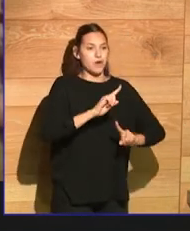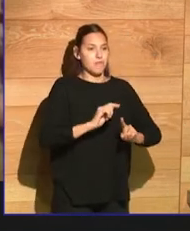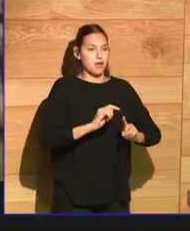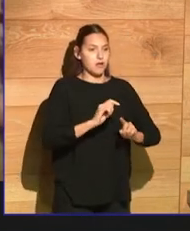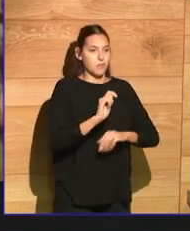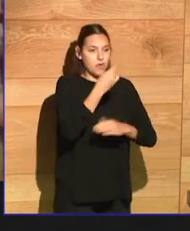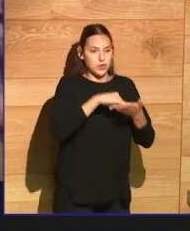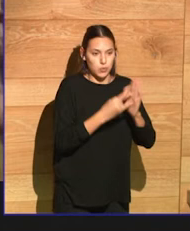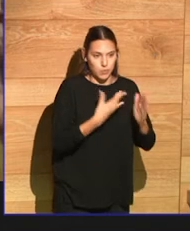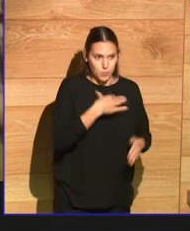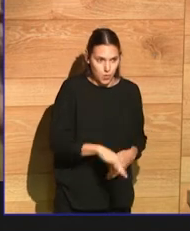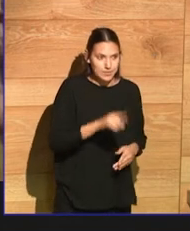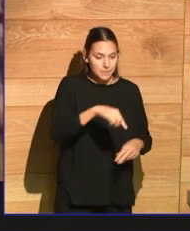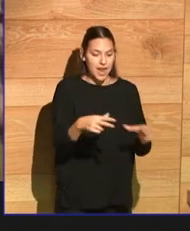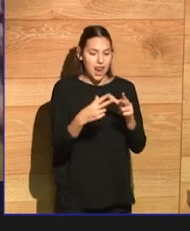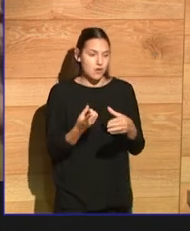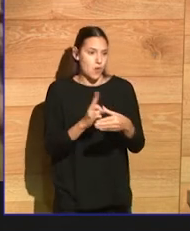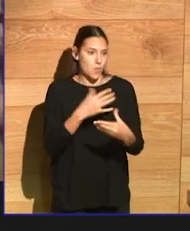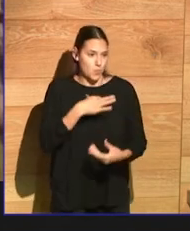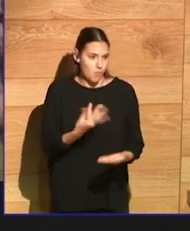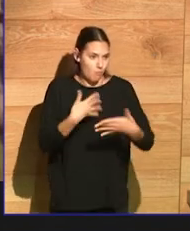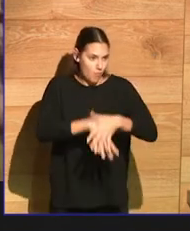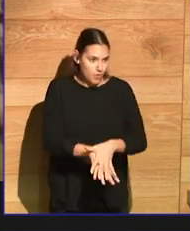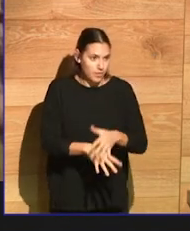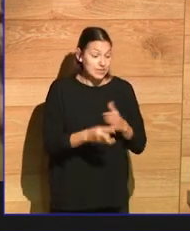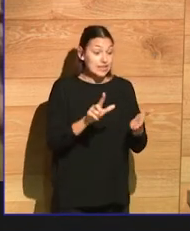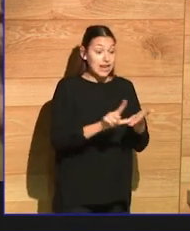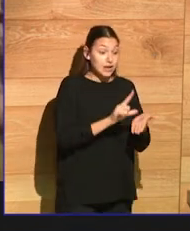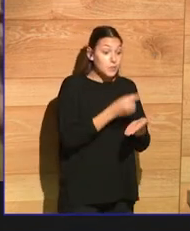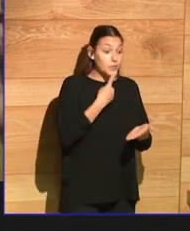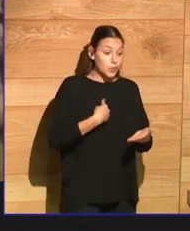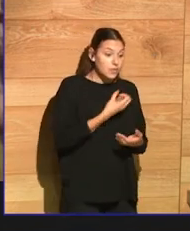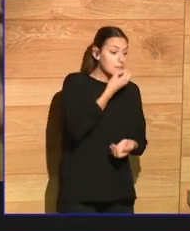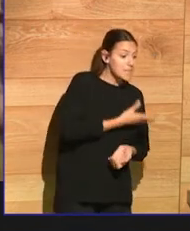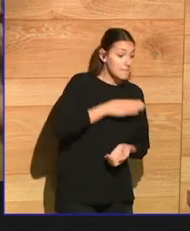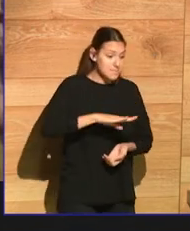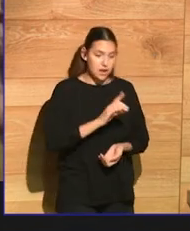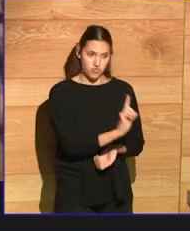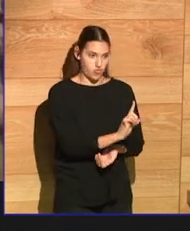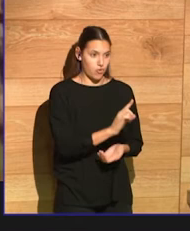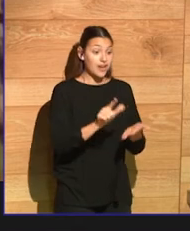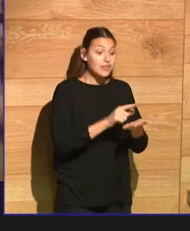It's about kind of making us look at these things, and to the point that we're no longer fighting about them.